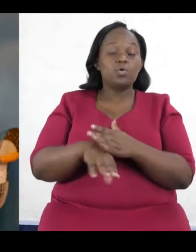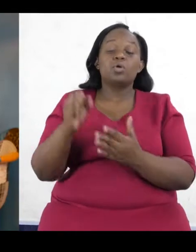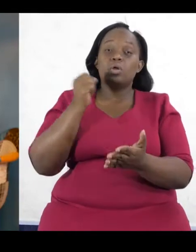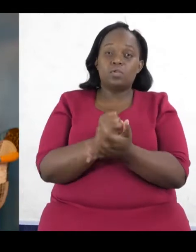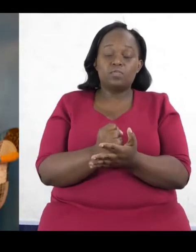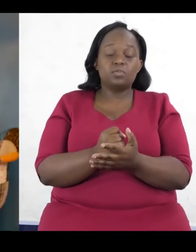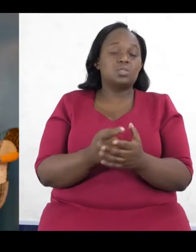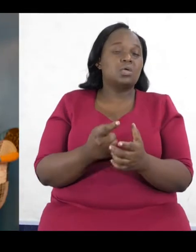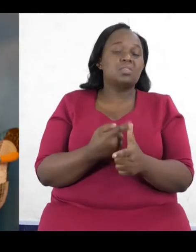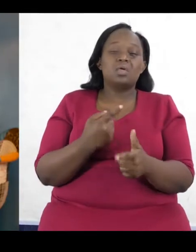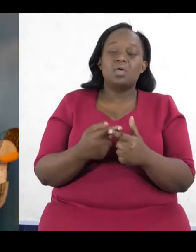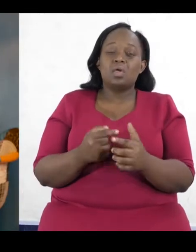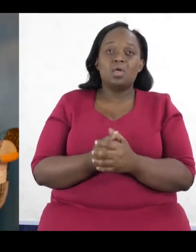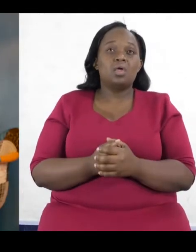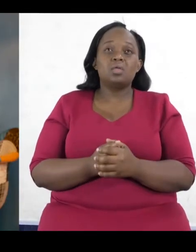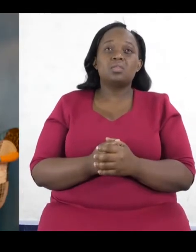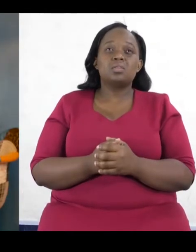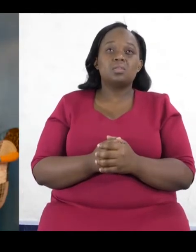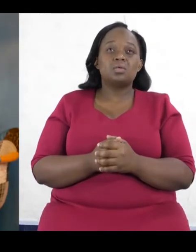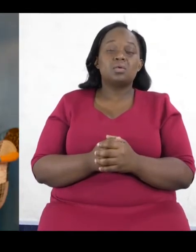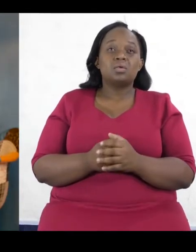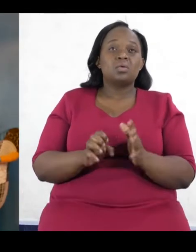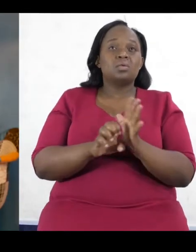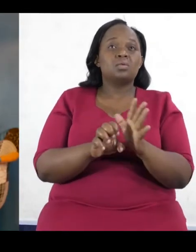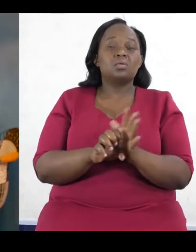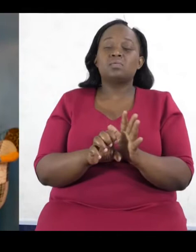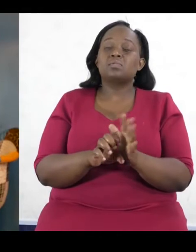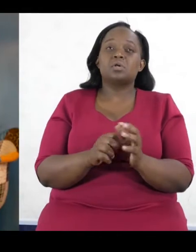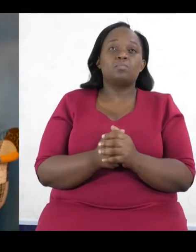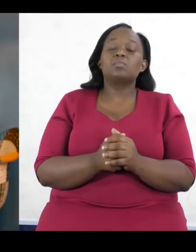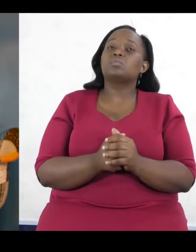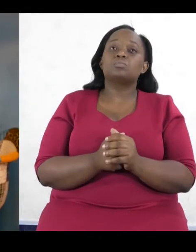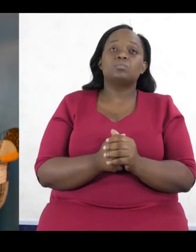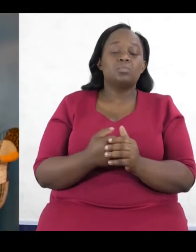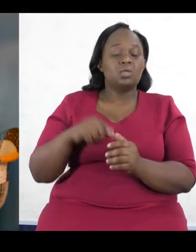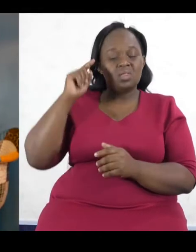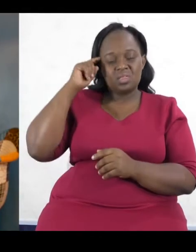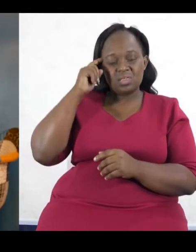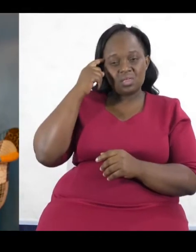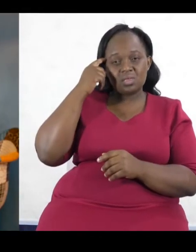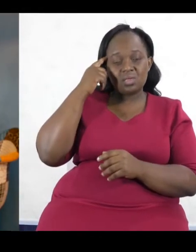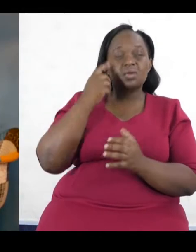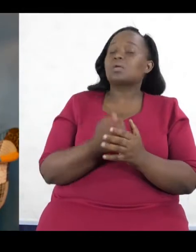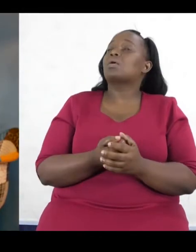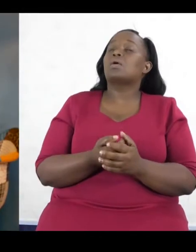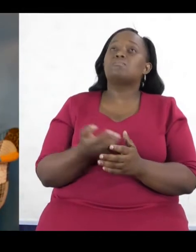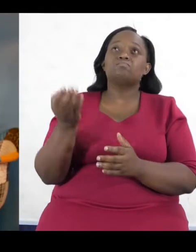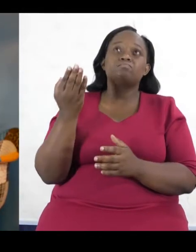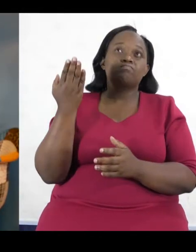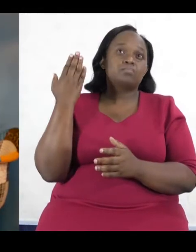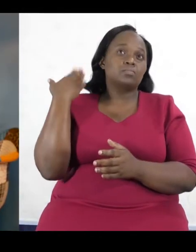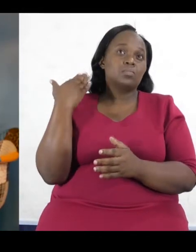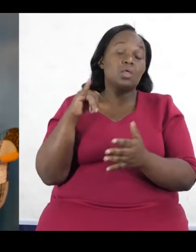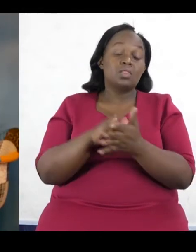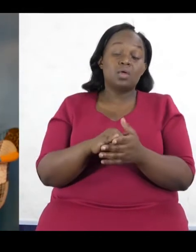easy wins? I was thinking earlier, and we were talking earlier, that the challenge with legislating for every change